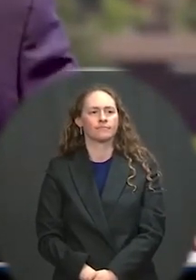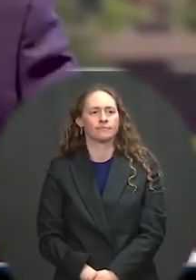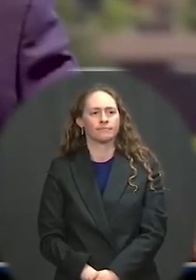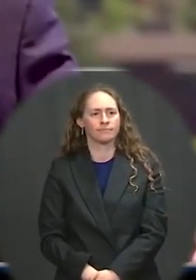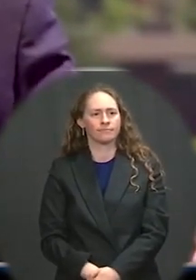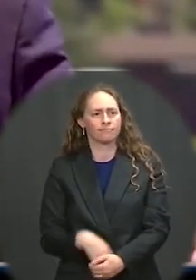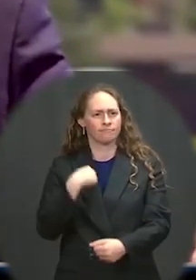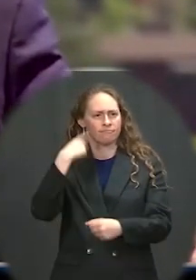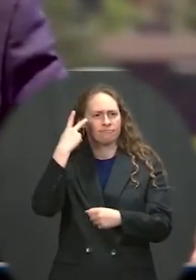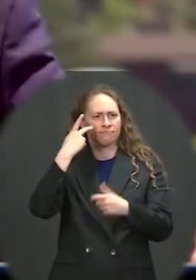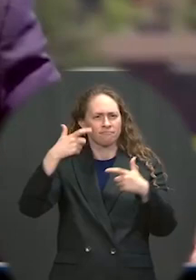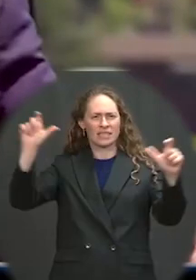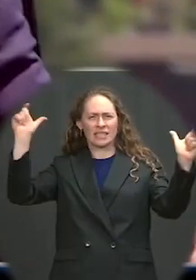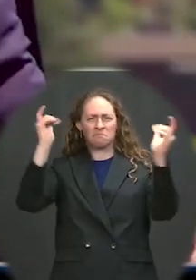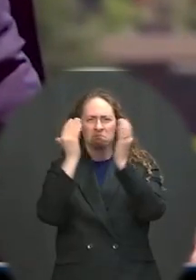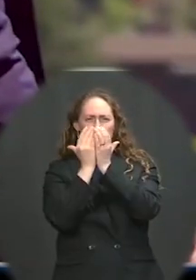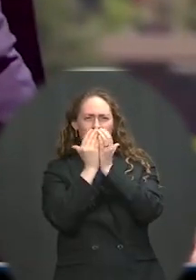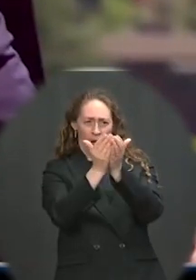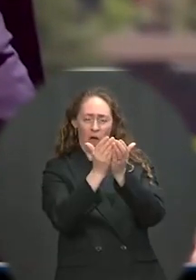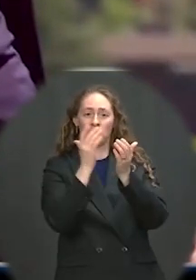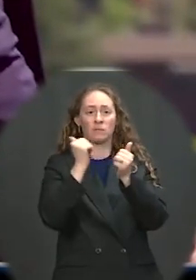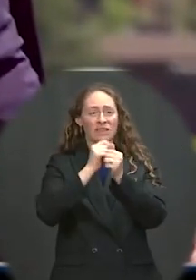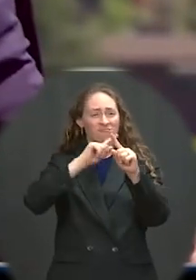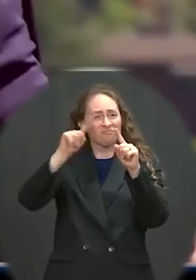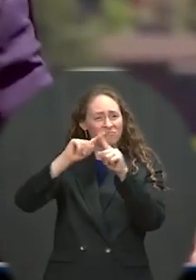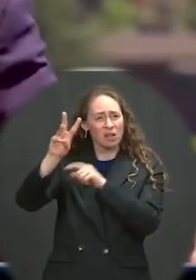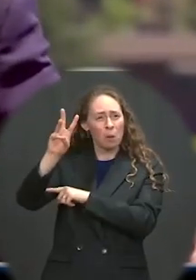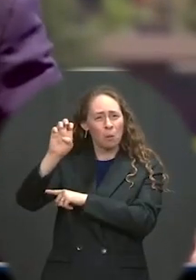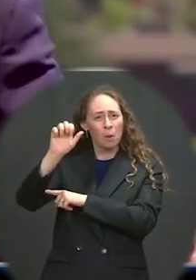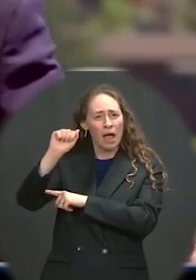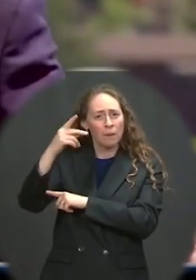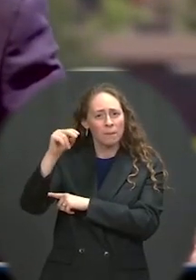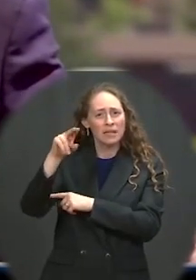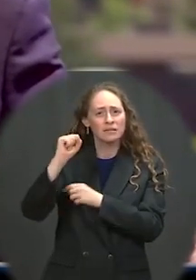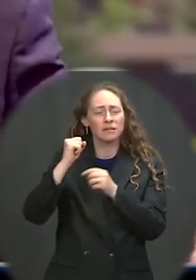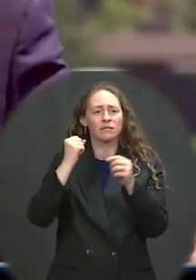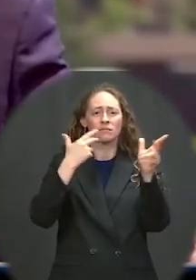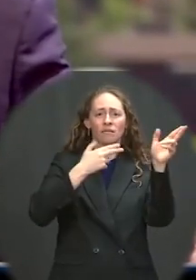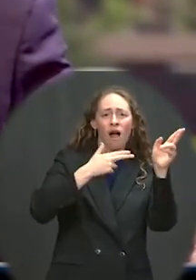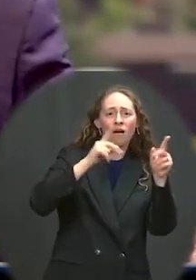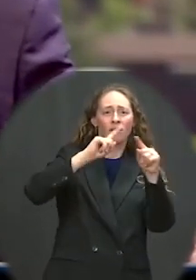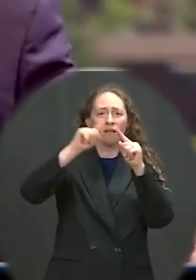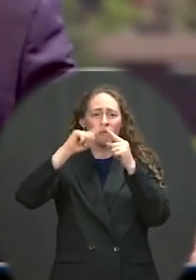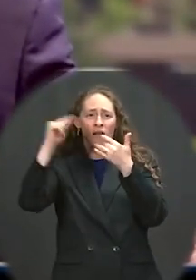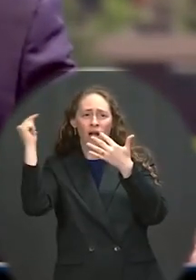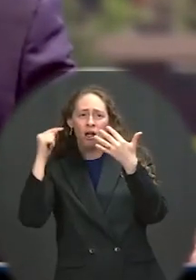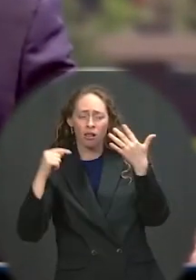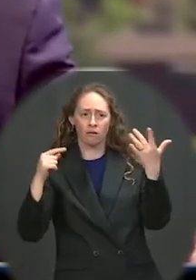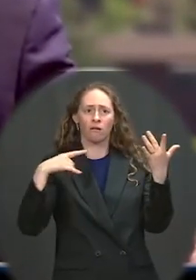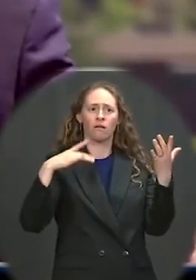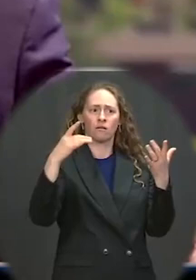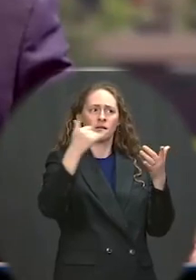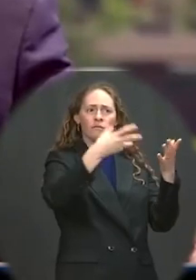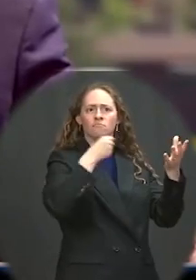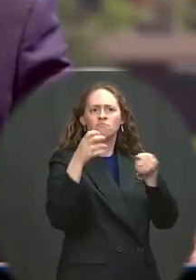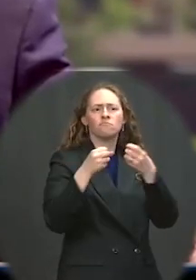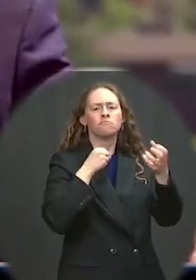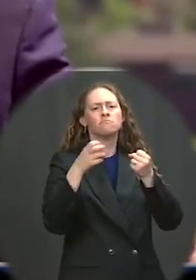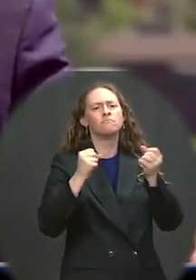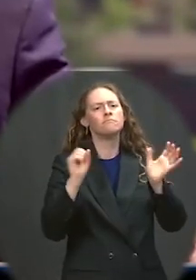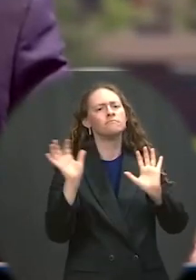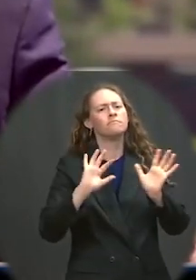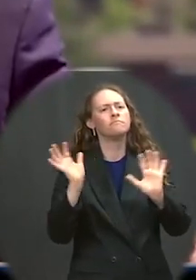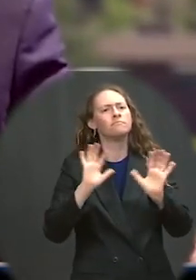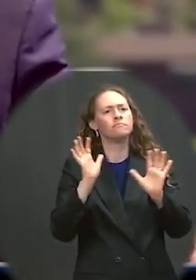confiscated in the Arabian Sea, all laid out across the rear deck of the USS Monterey.